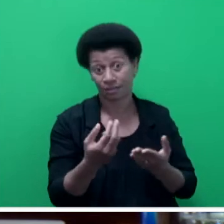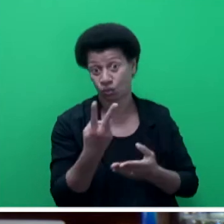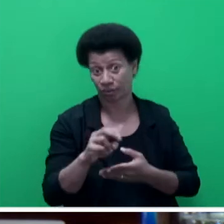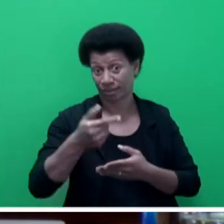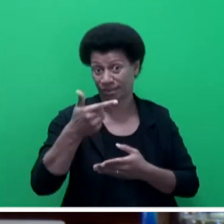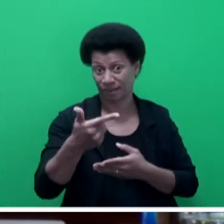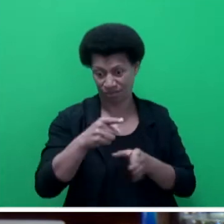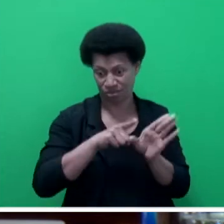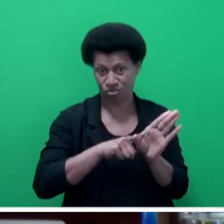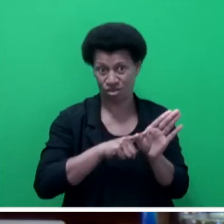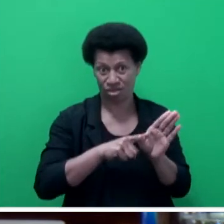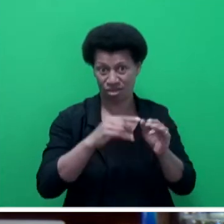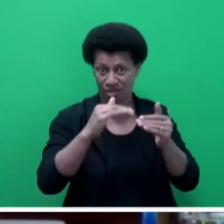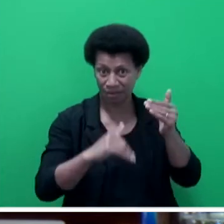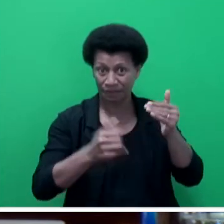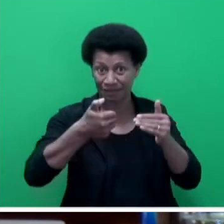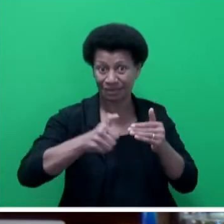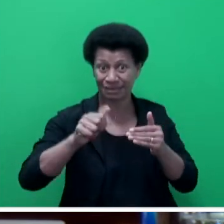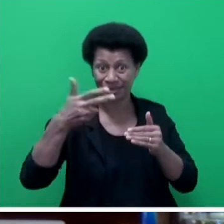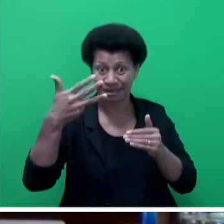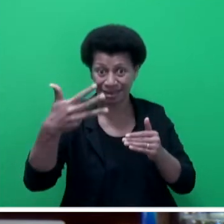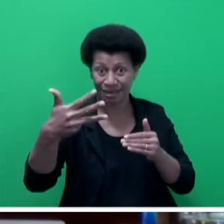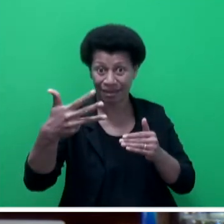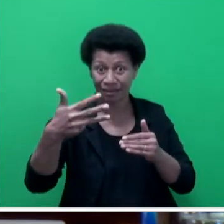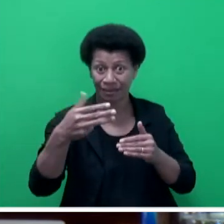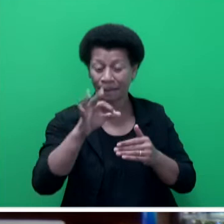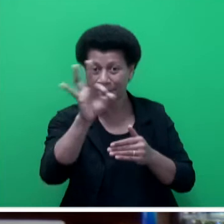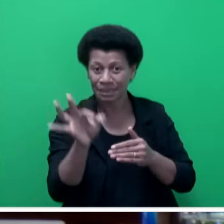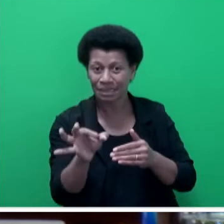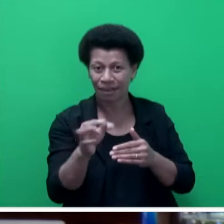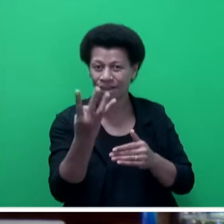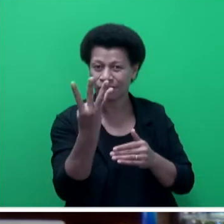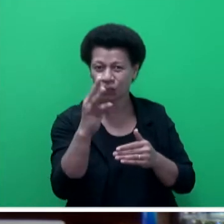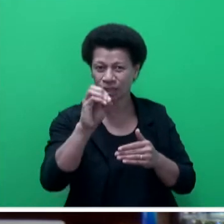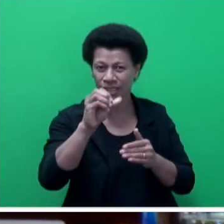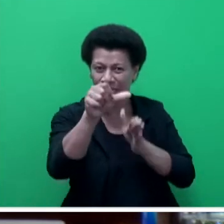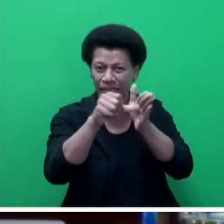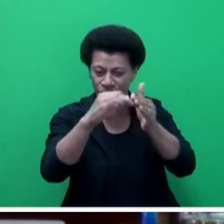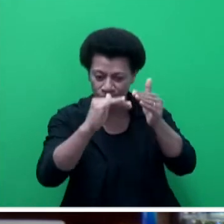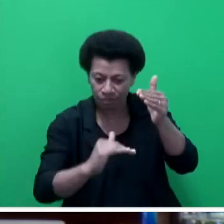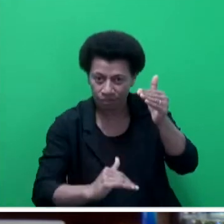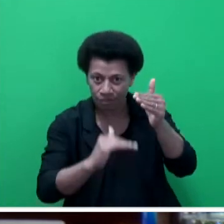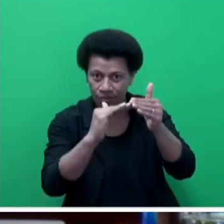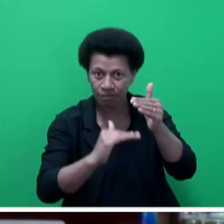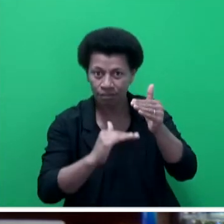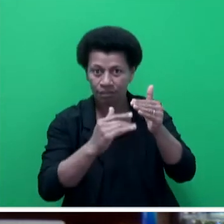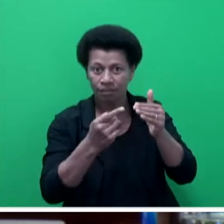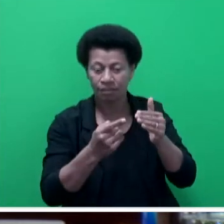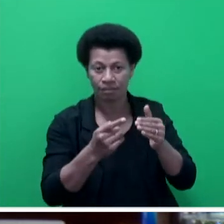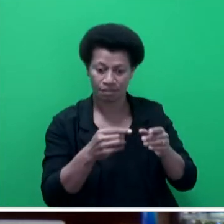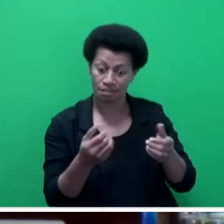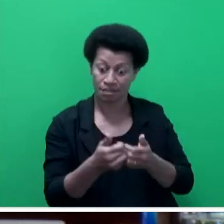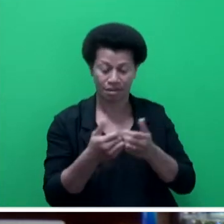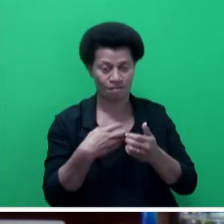and a half years and 69% below the age of 40 years, we have the opportunity to engage many more